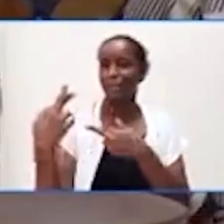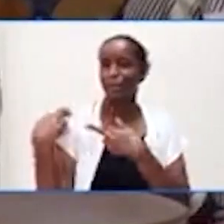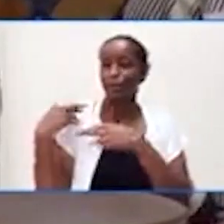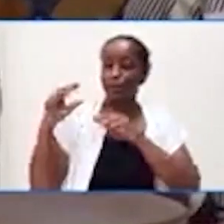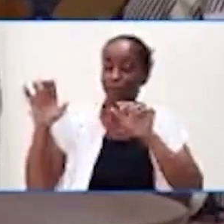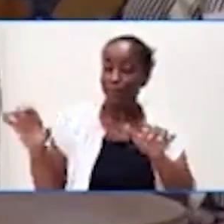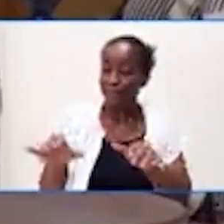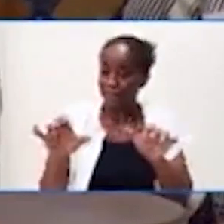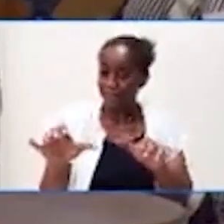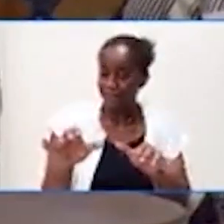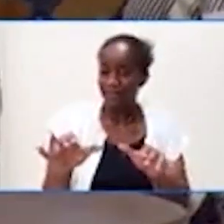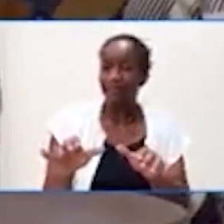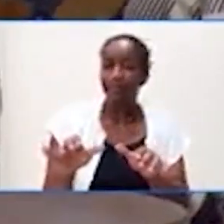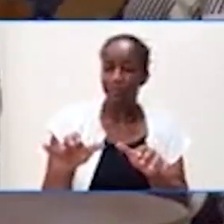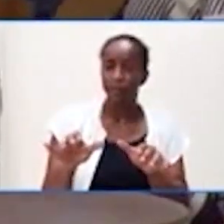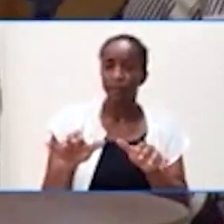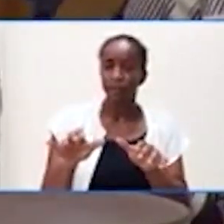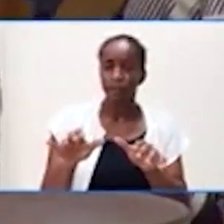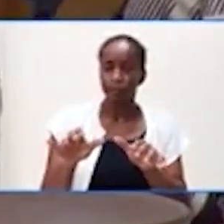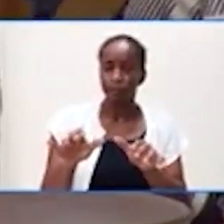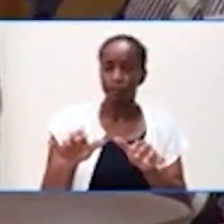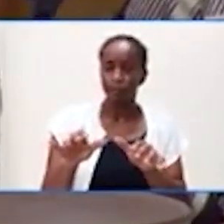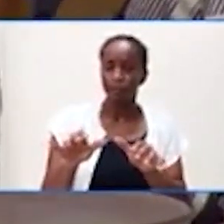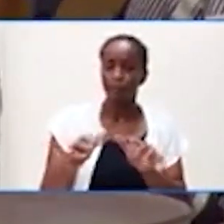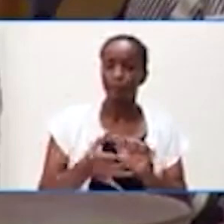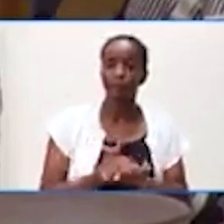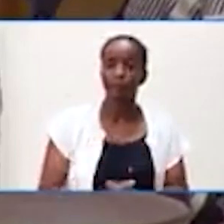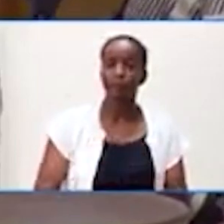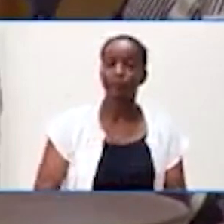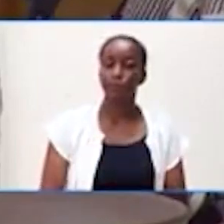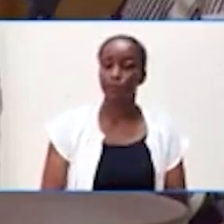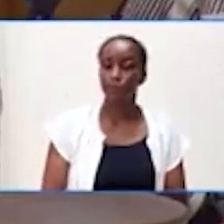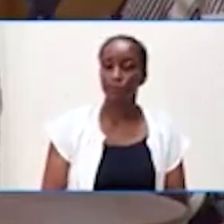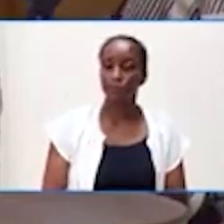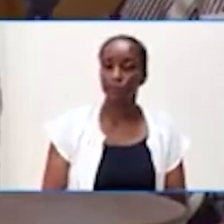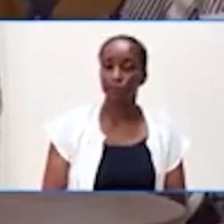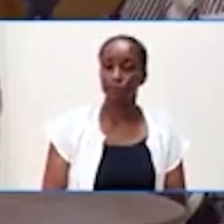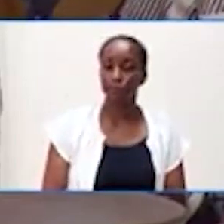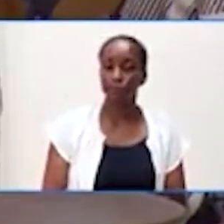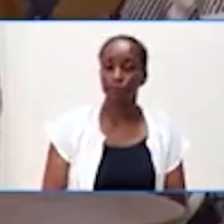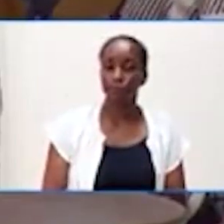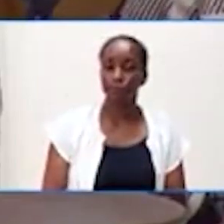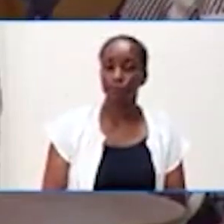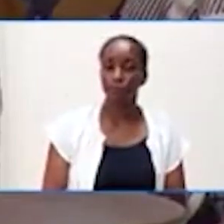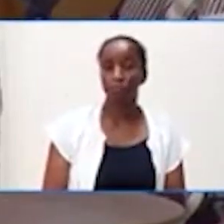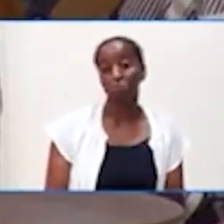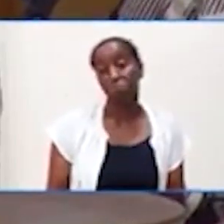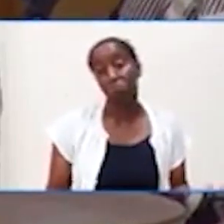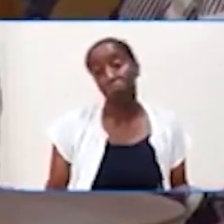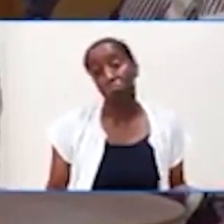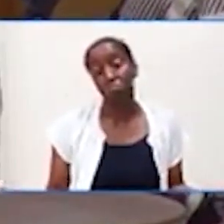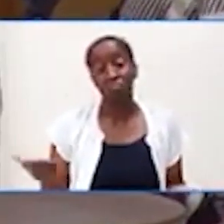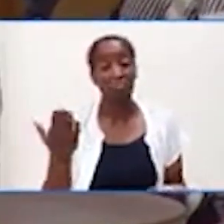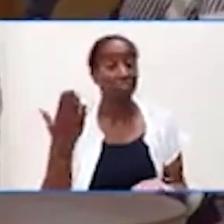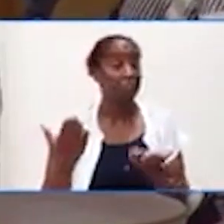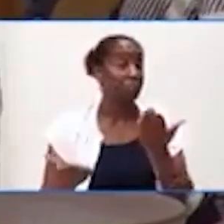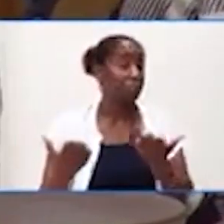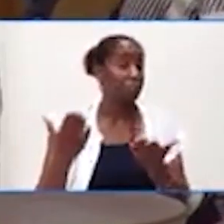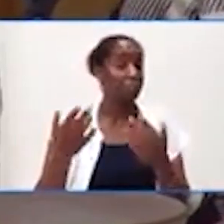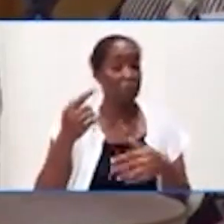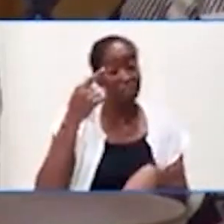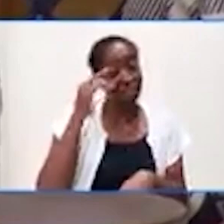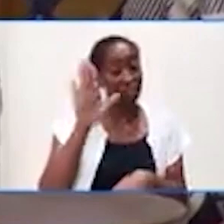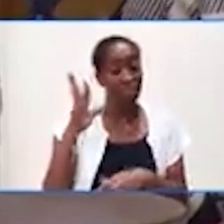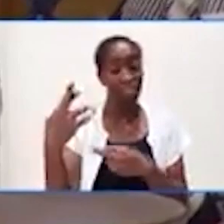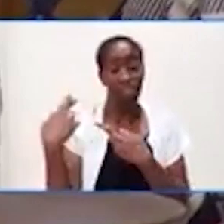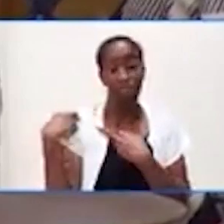reform, the experts in that area deem that some title changes may help with that aspect of the reform and the work,